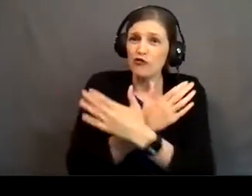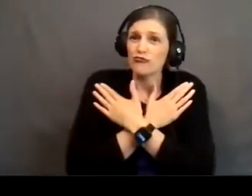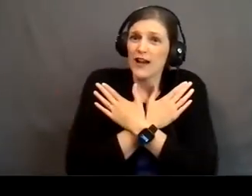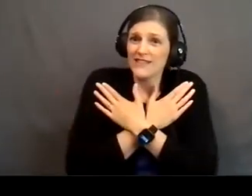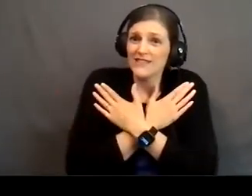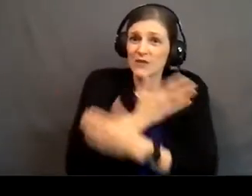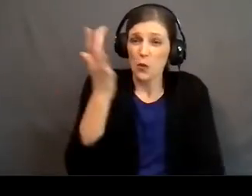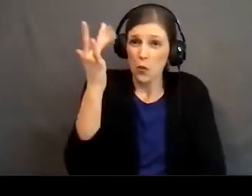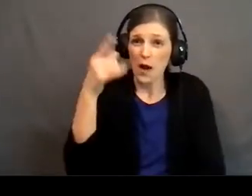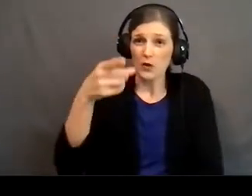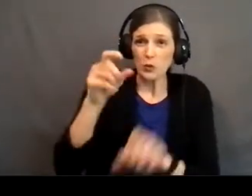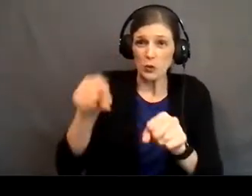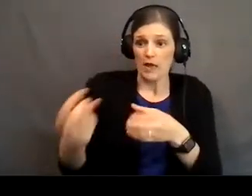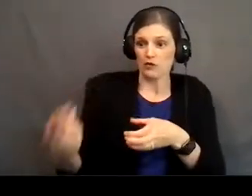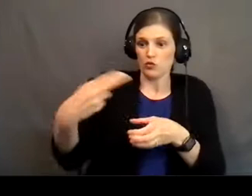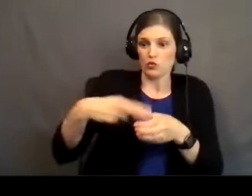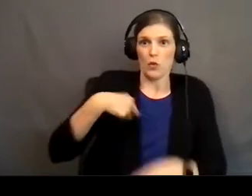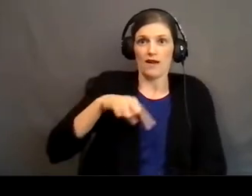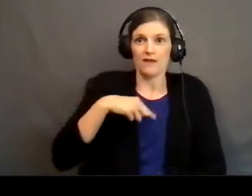that you can be with us here this morning.